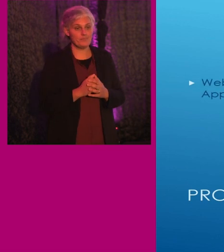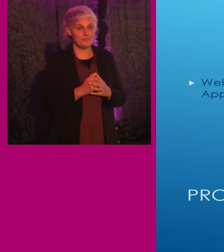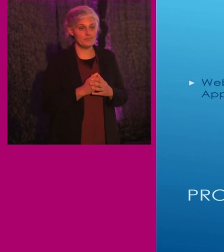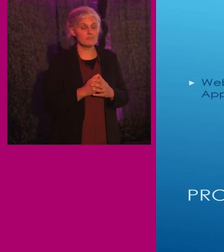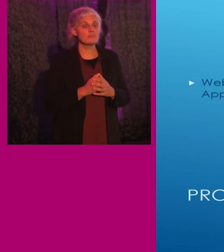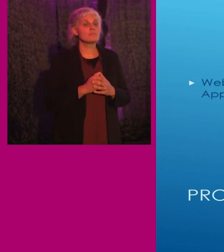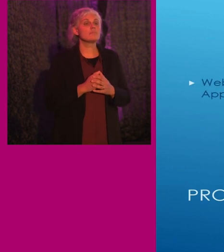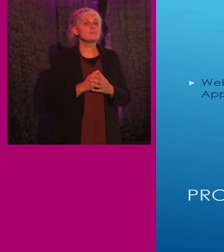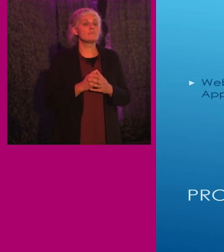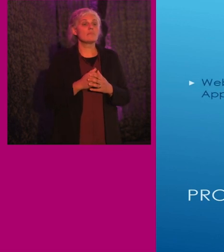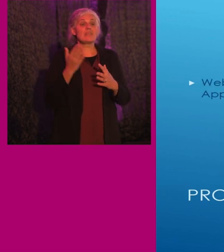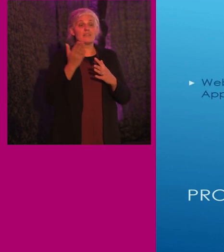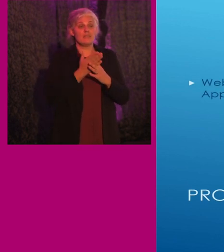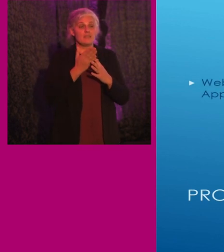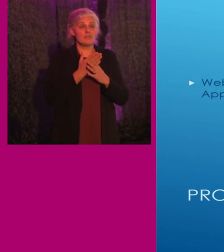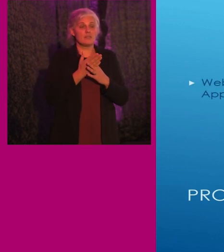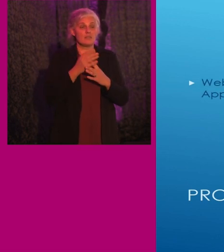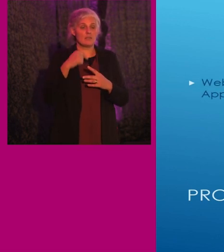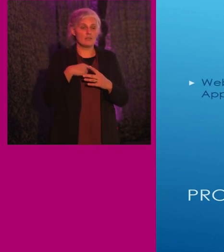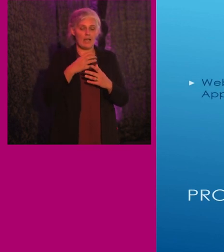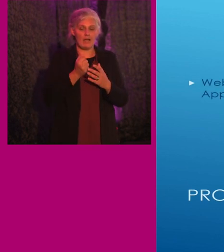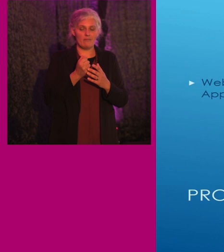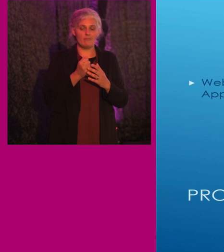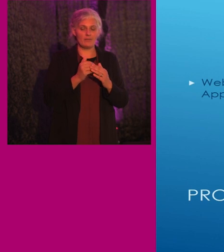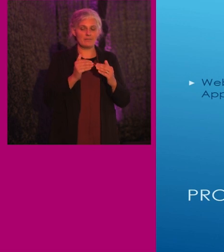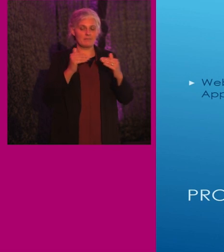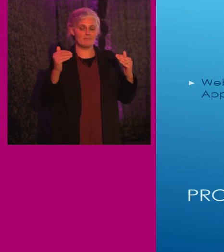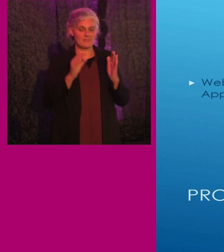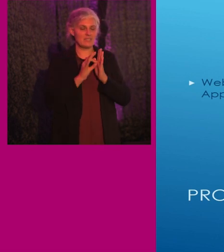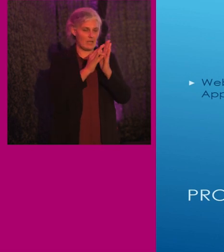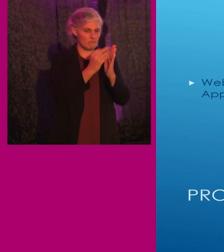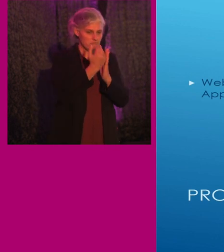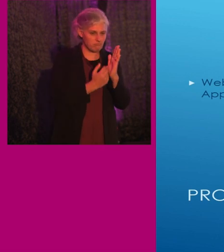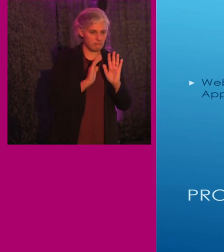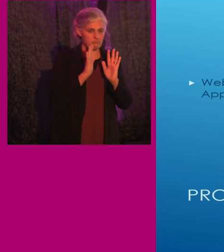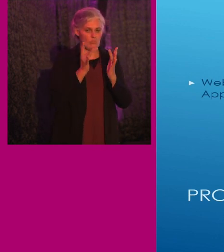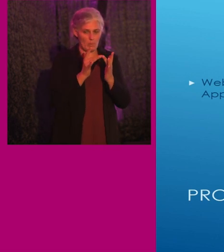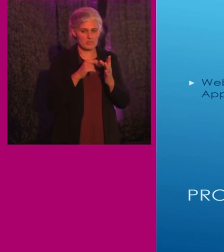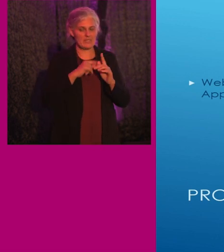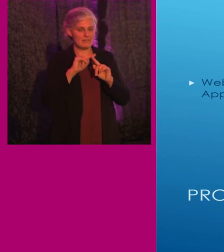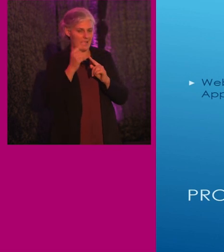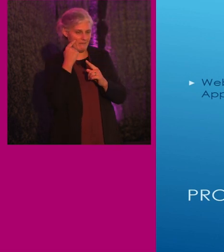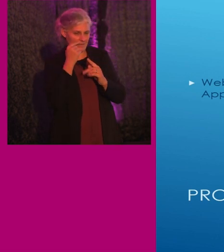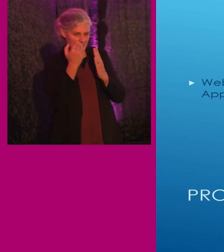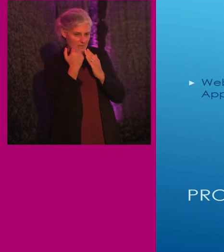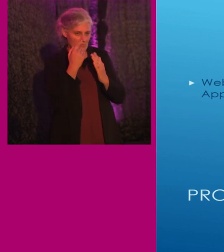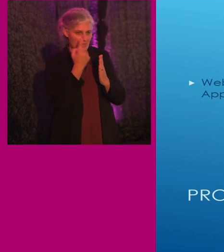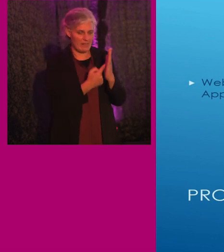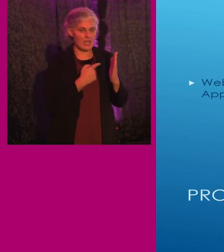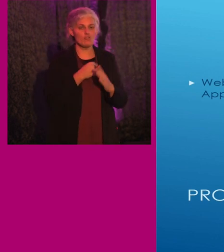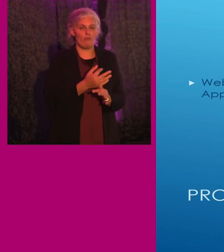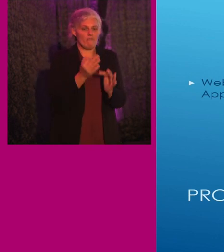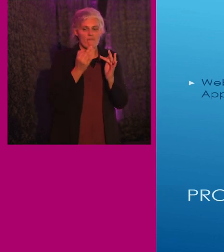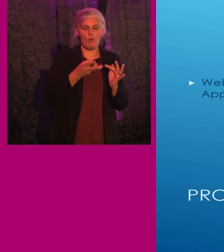Even though there are accessibility standards and guidelines to follow for websites and web applications, in the U.S. there are no former